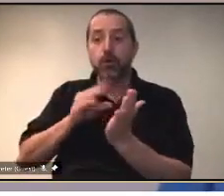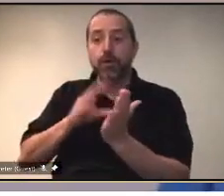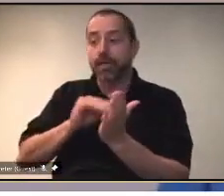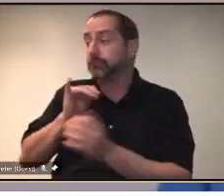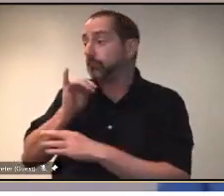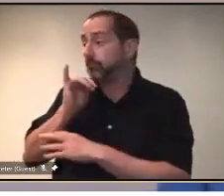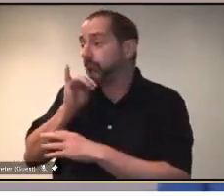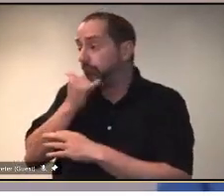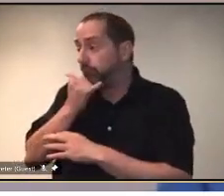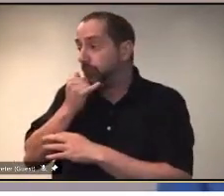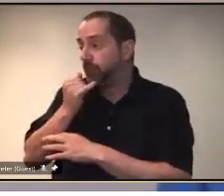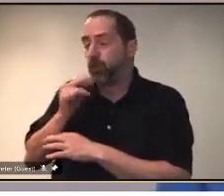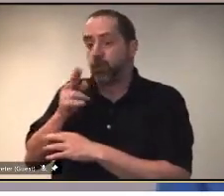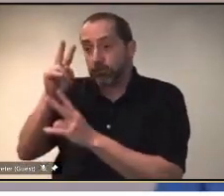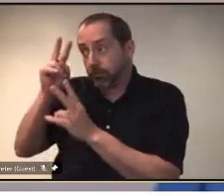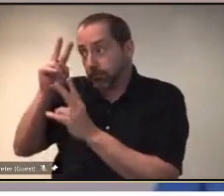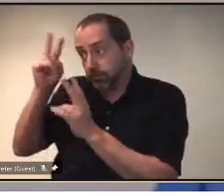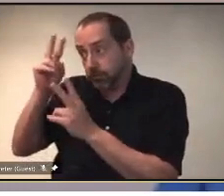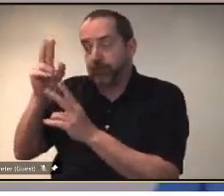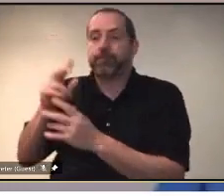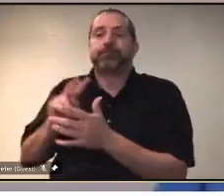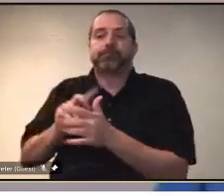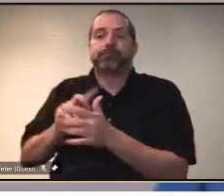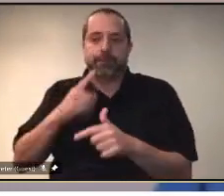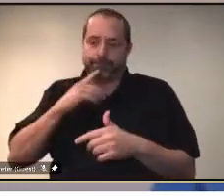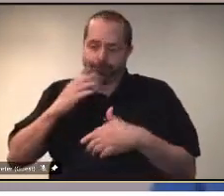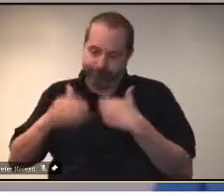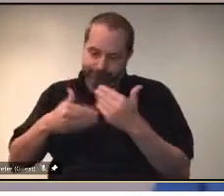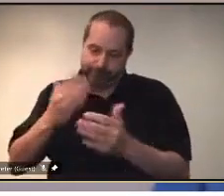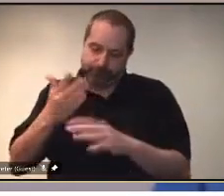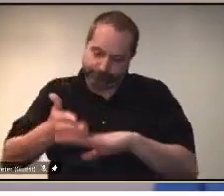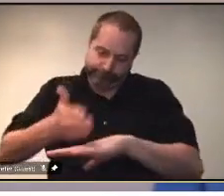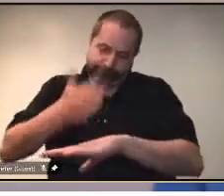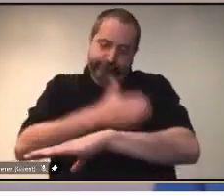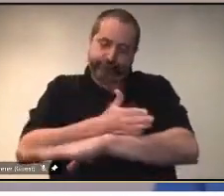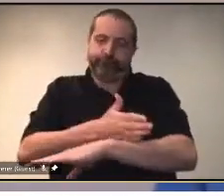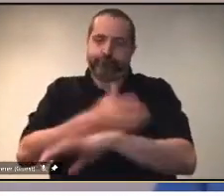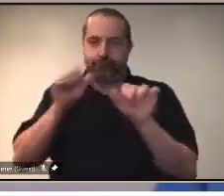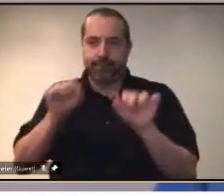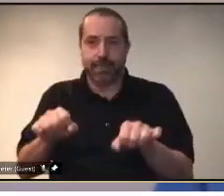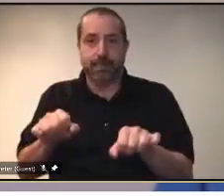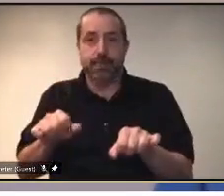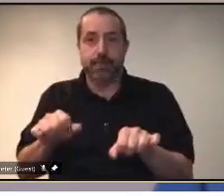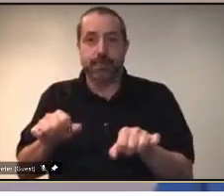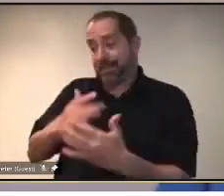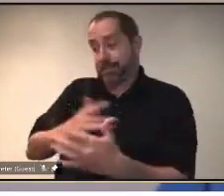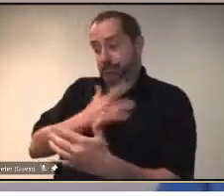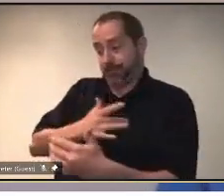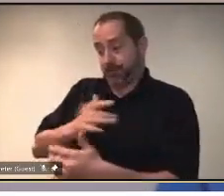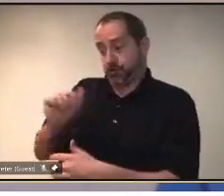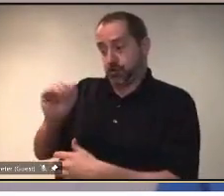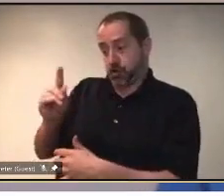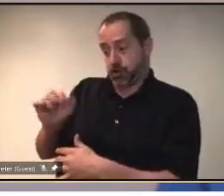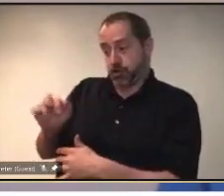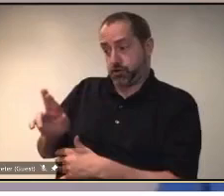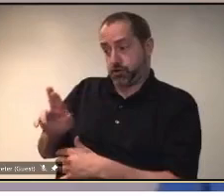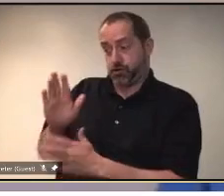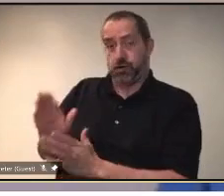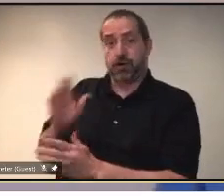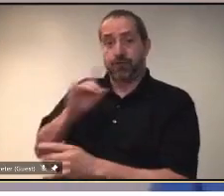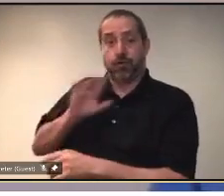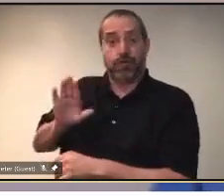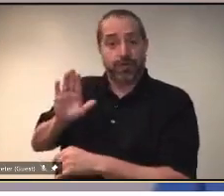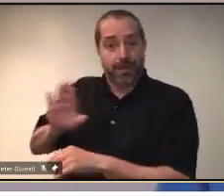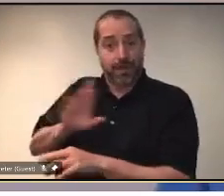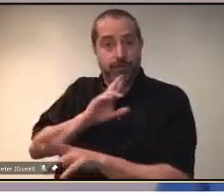quality and the safety of care moving forward. I also would like to thank the provincial auditor for the report and we are working both with the ministry and other health system